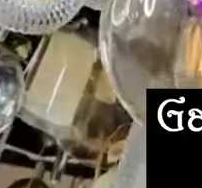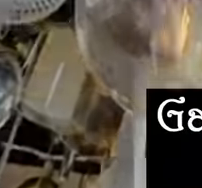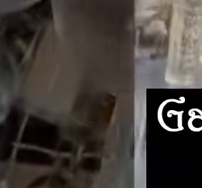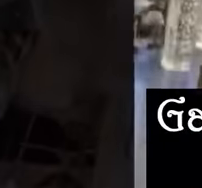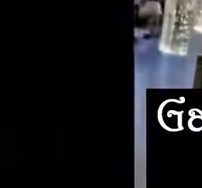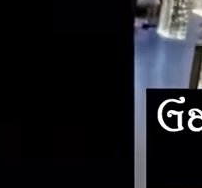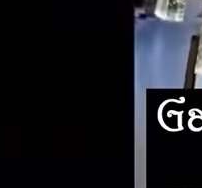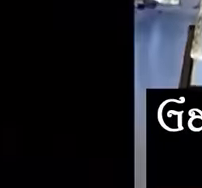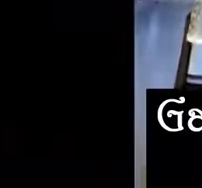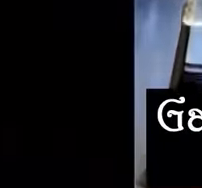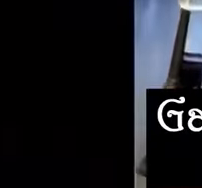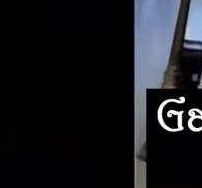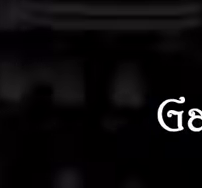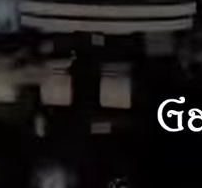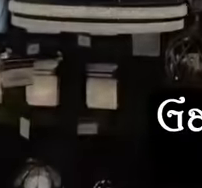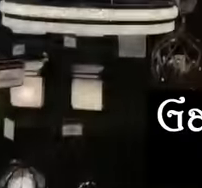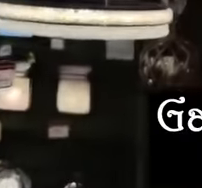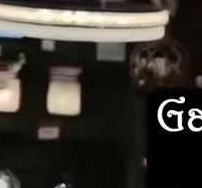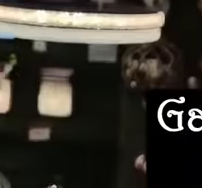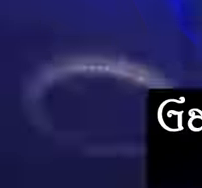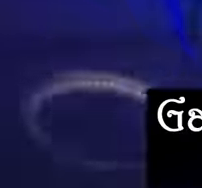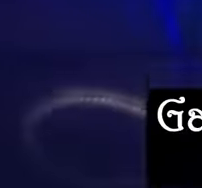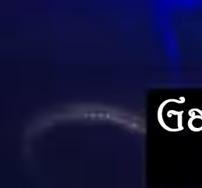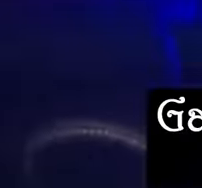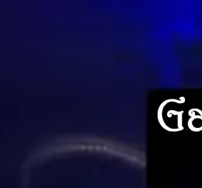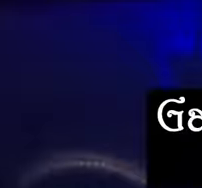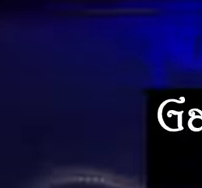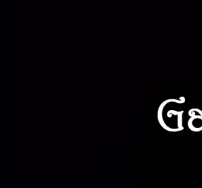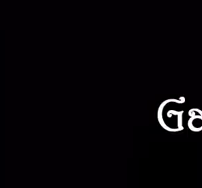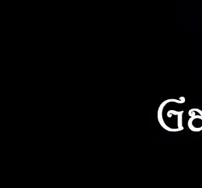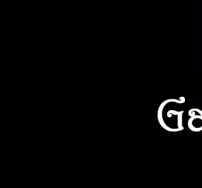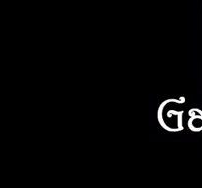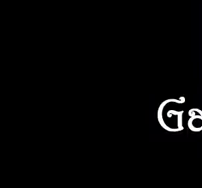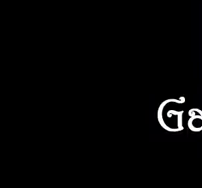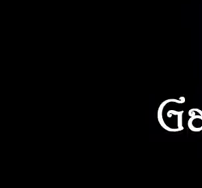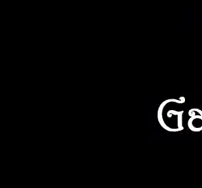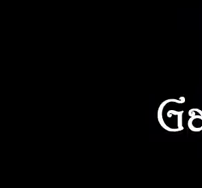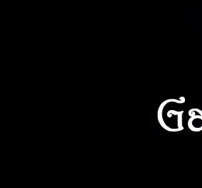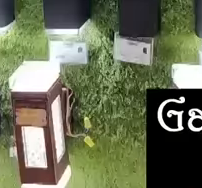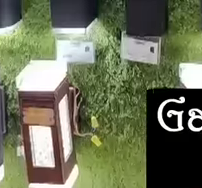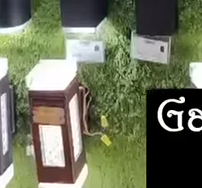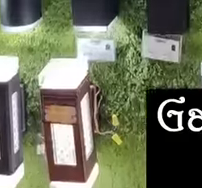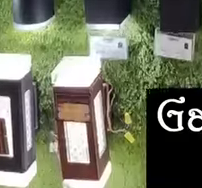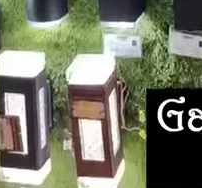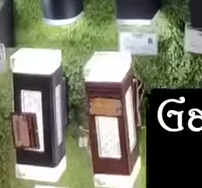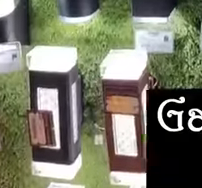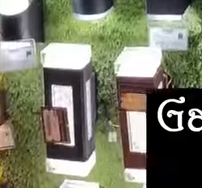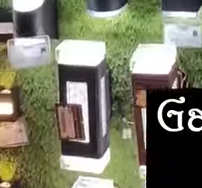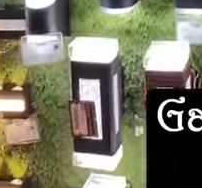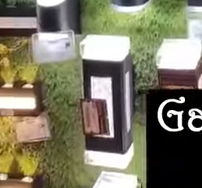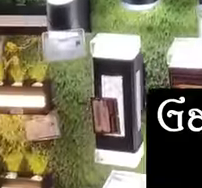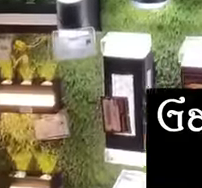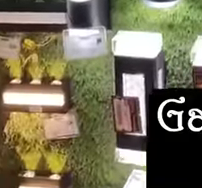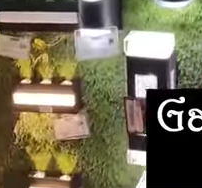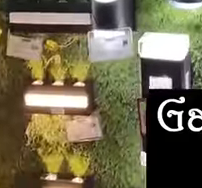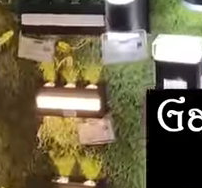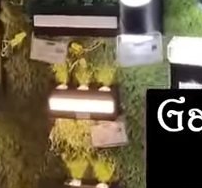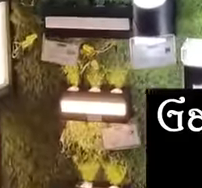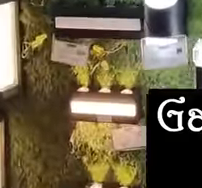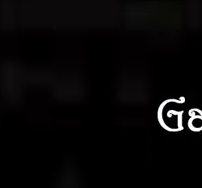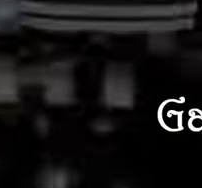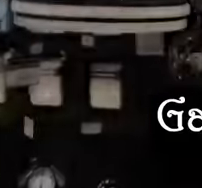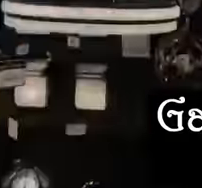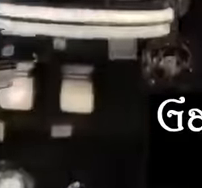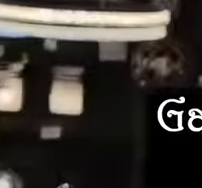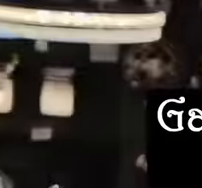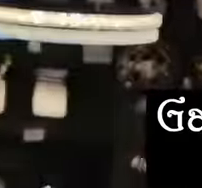or business. We have a large selection of chandeliers, downlighters, our famous Bluetooth fandeliers, outdoor lights and much more. You can get it all in one